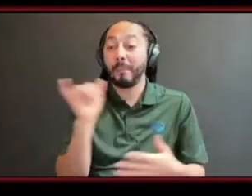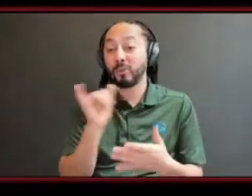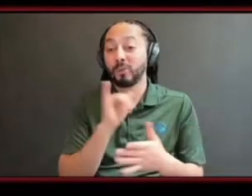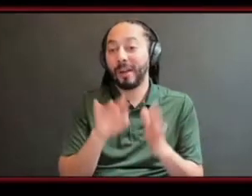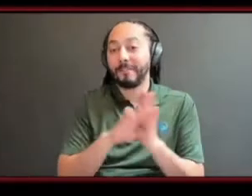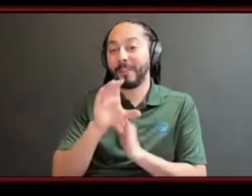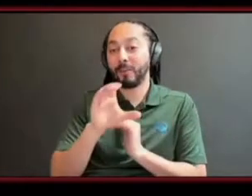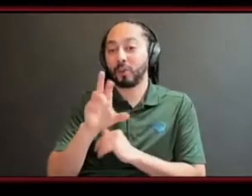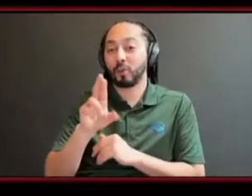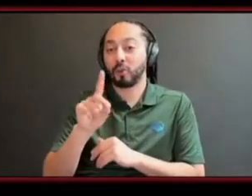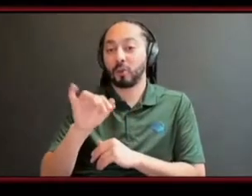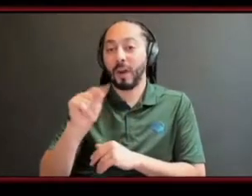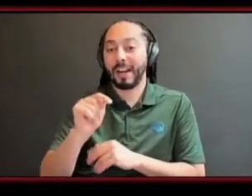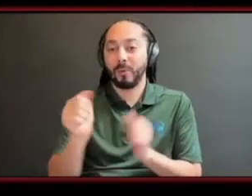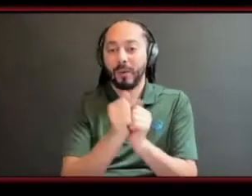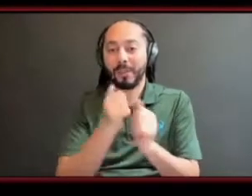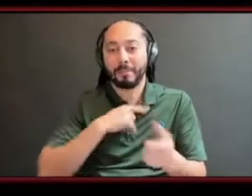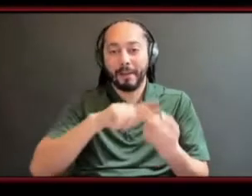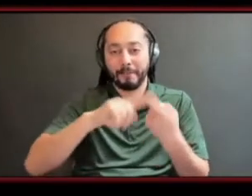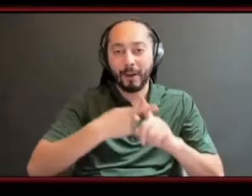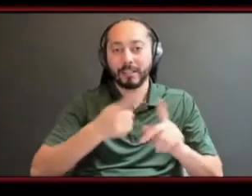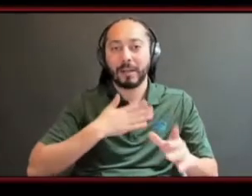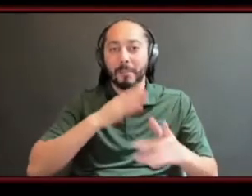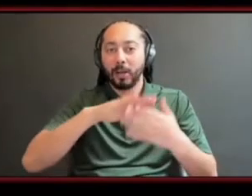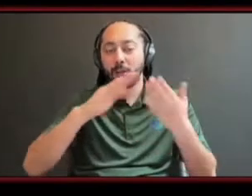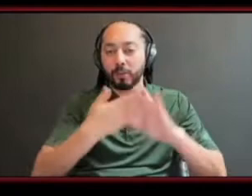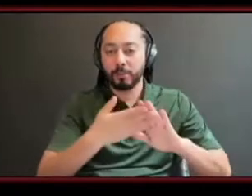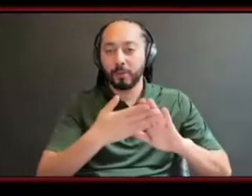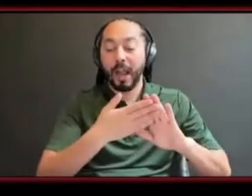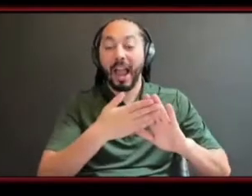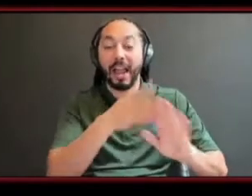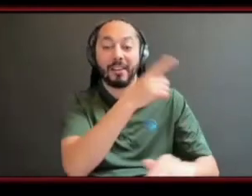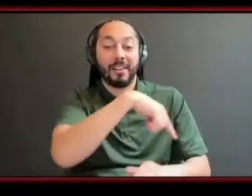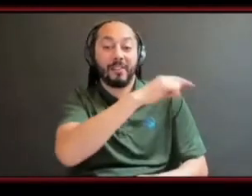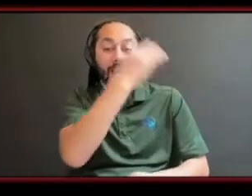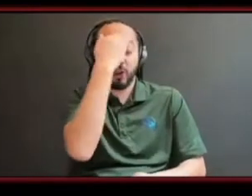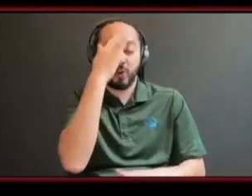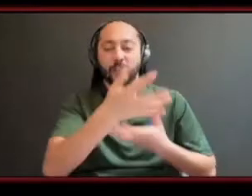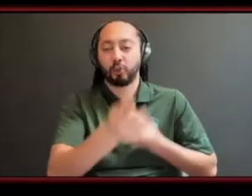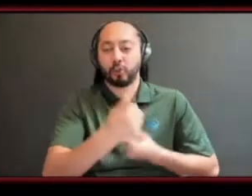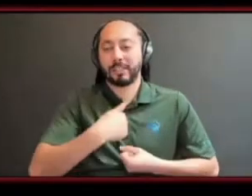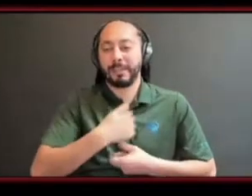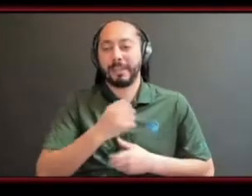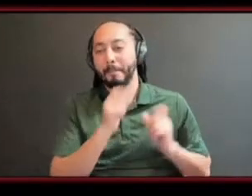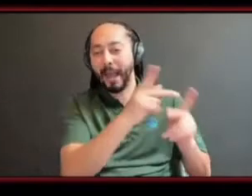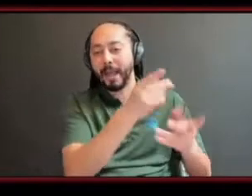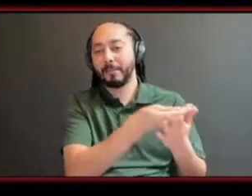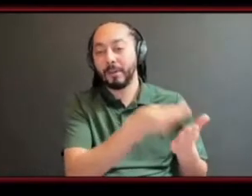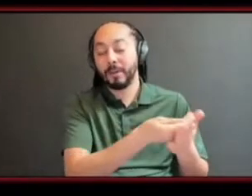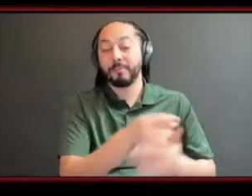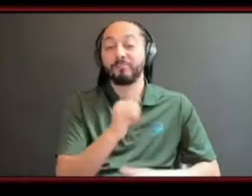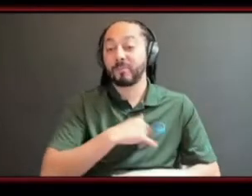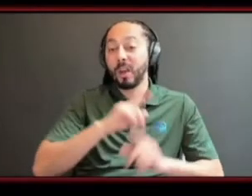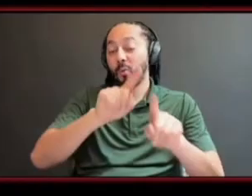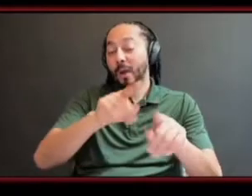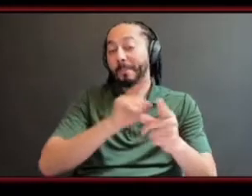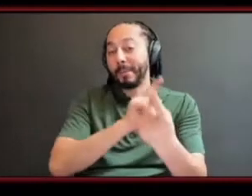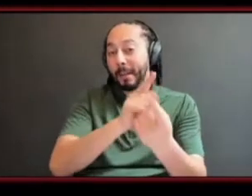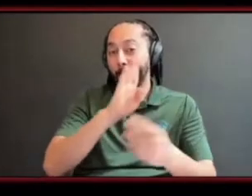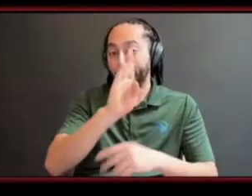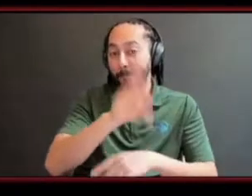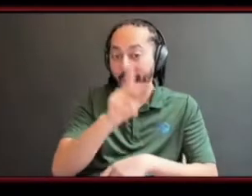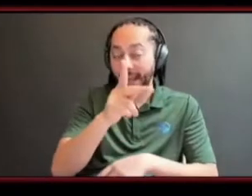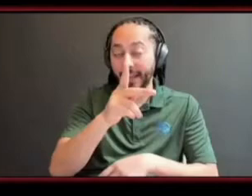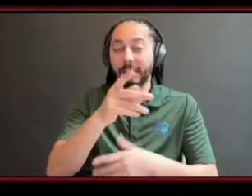like i'm building credit with my friends so like they know they can trust me to get it back and then like i went to the banks i went to a few organizations